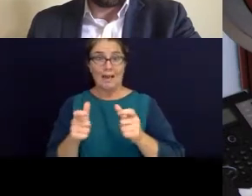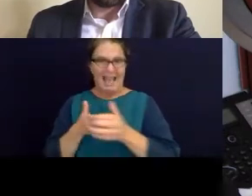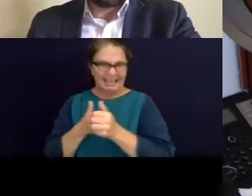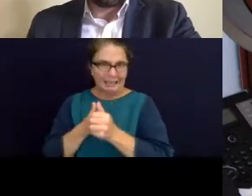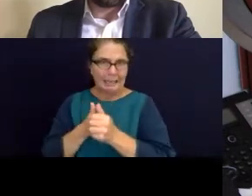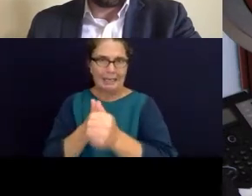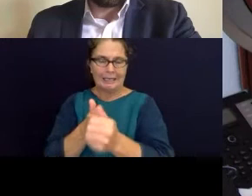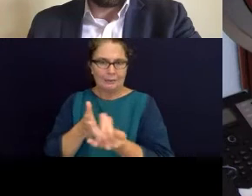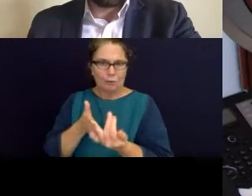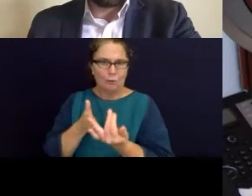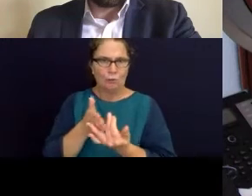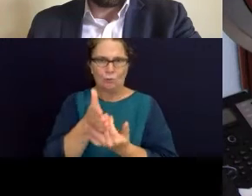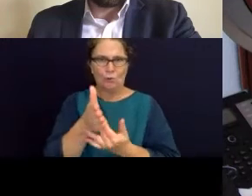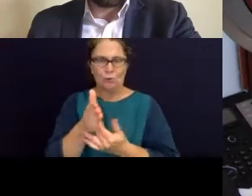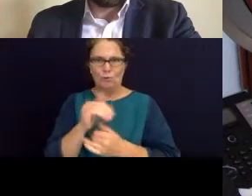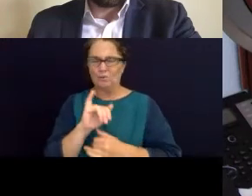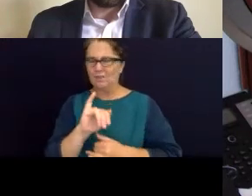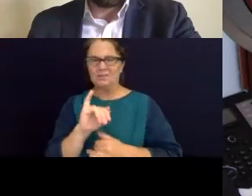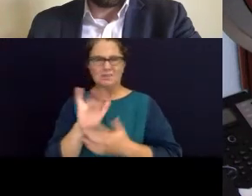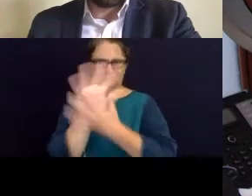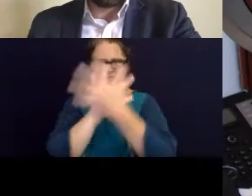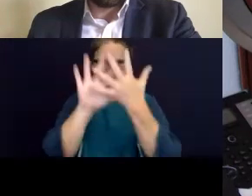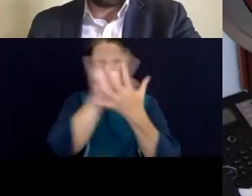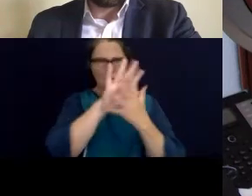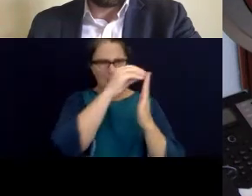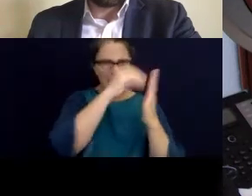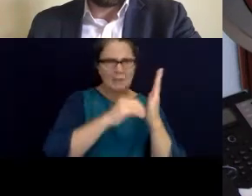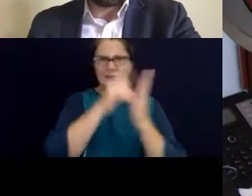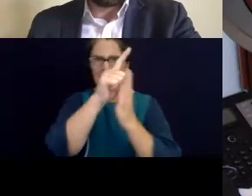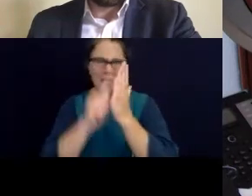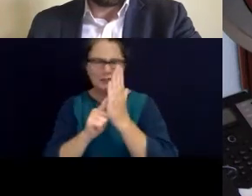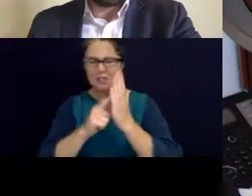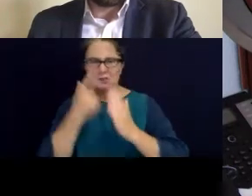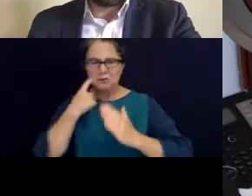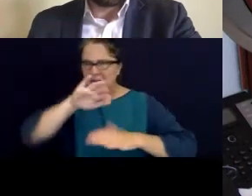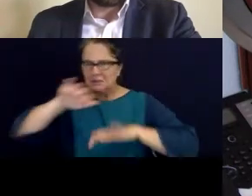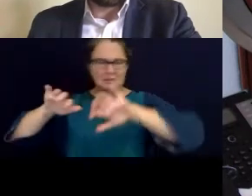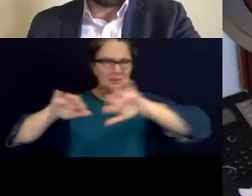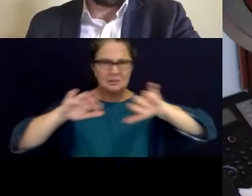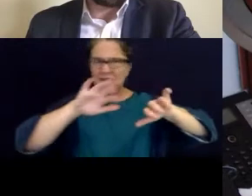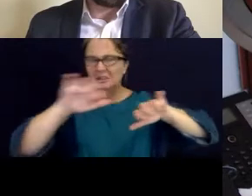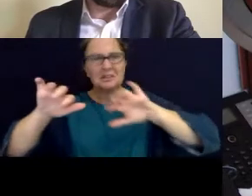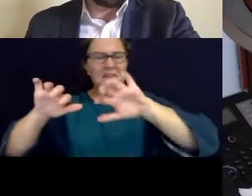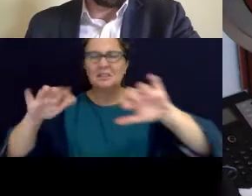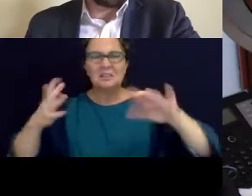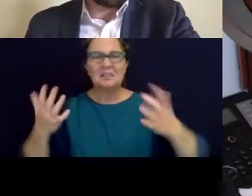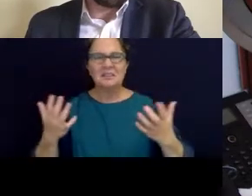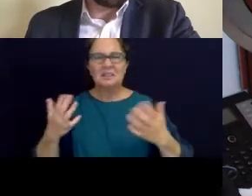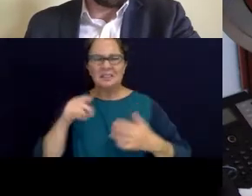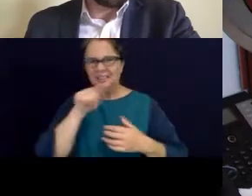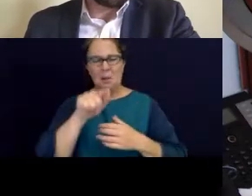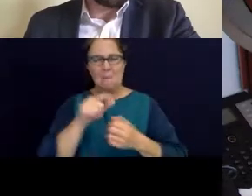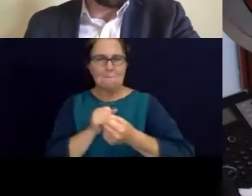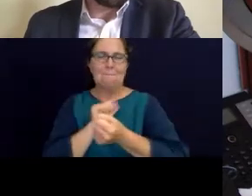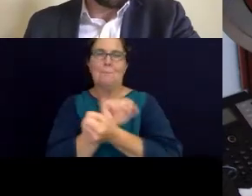myriad of policy and legislation, which is fuzzing and hampering our ability